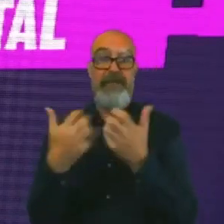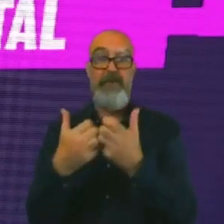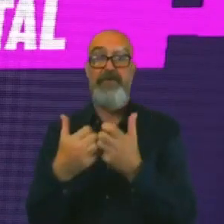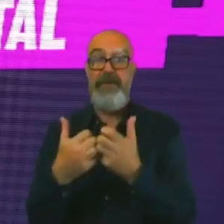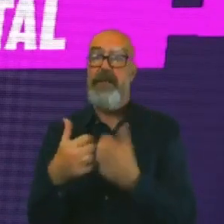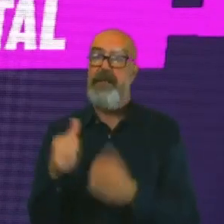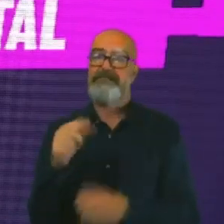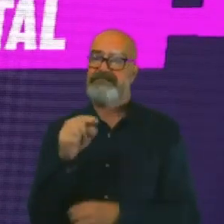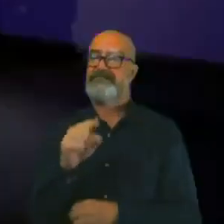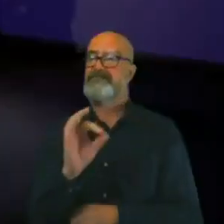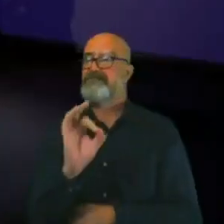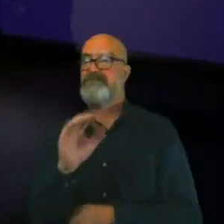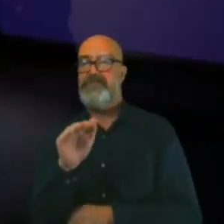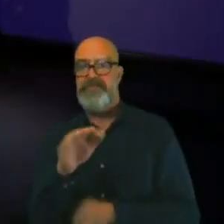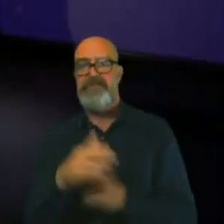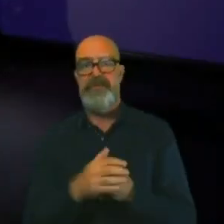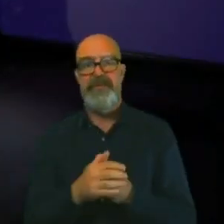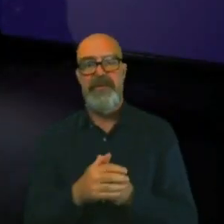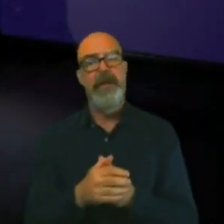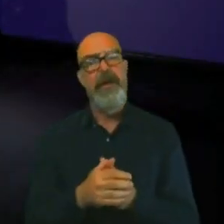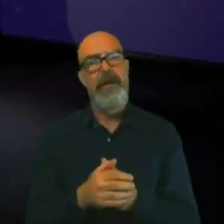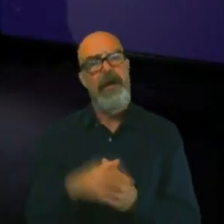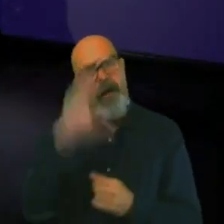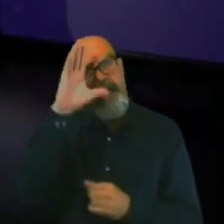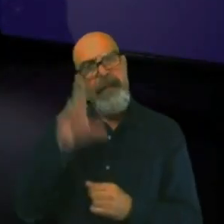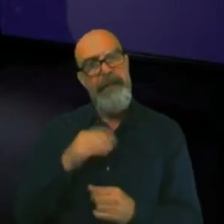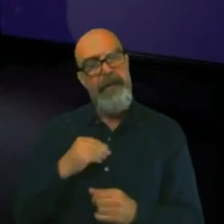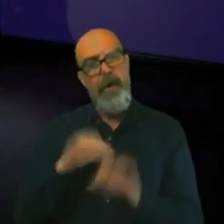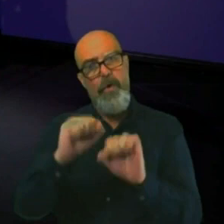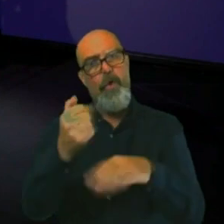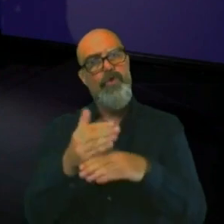Georgia, can you tell me what you love most about your job?